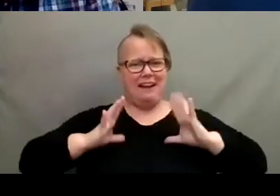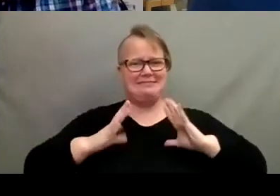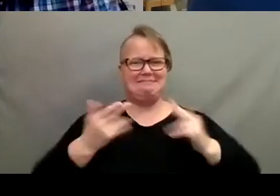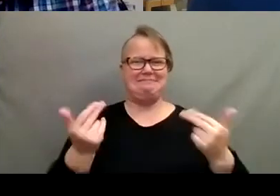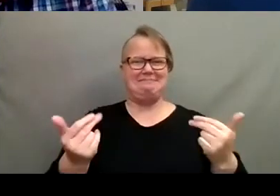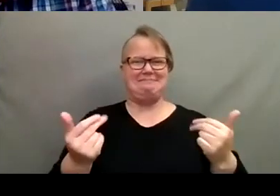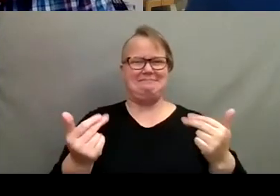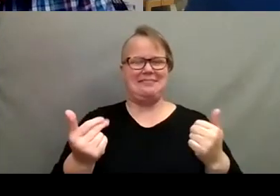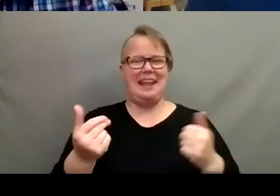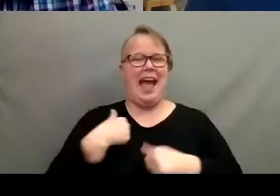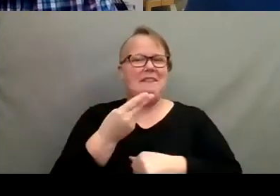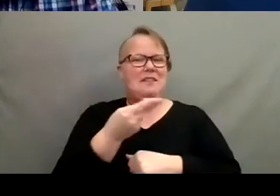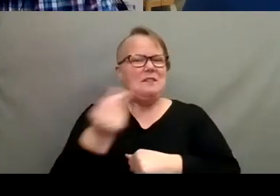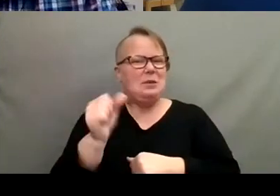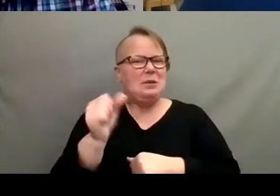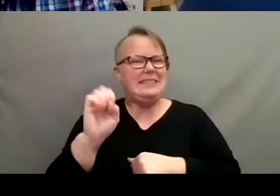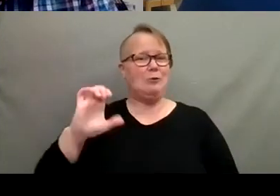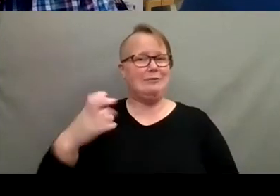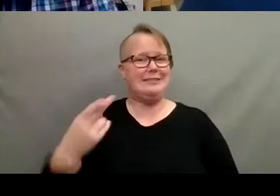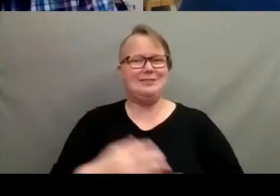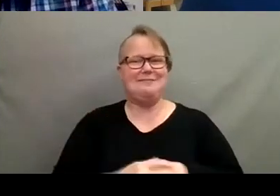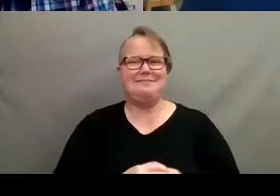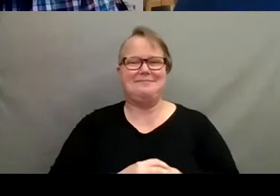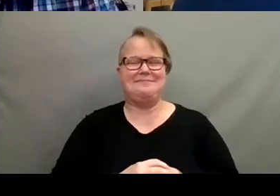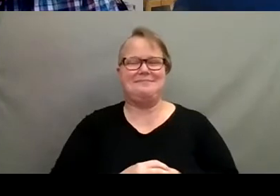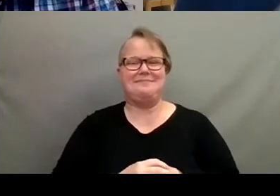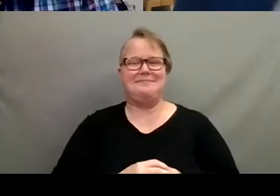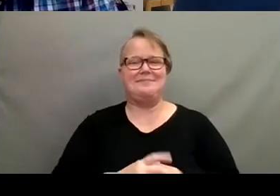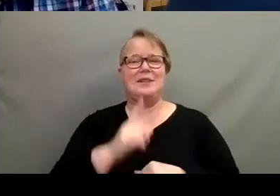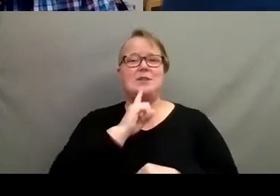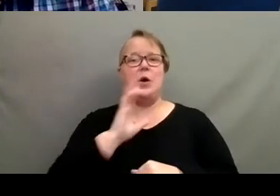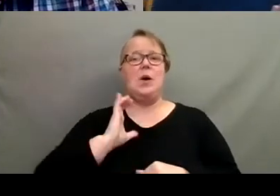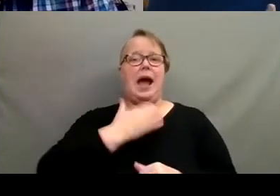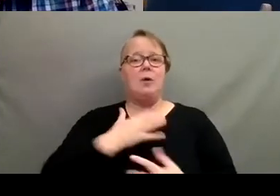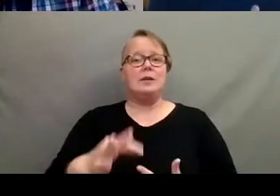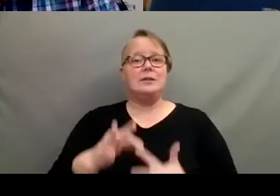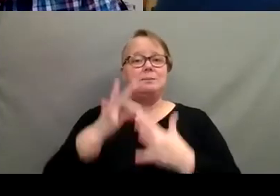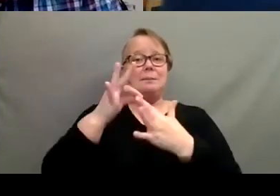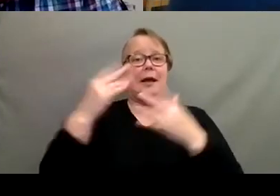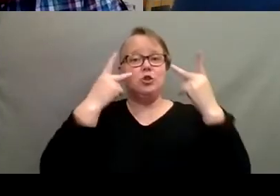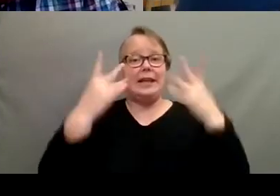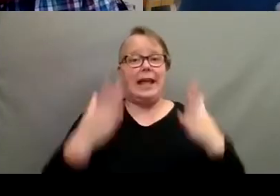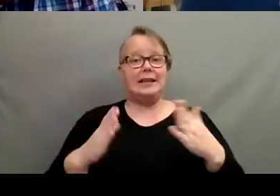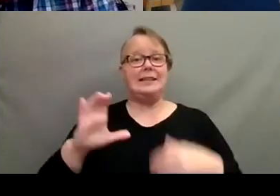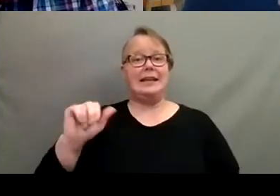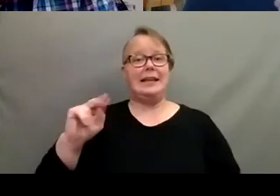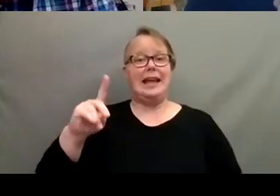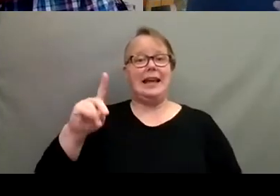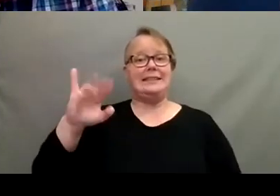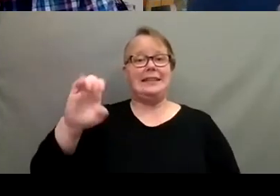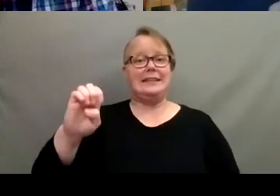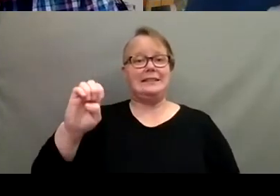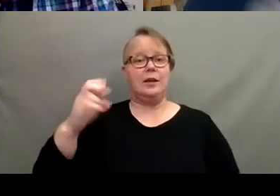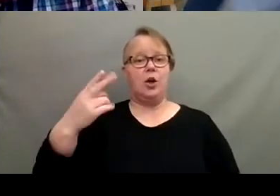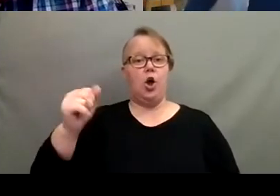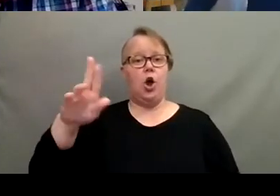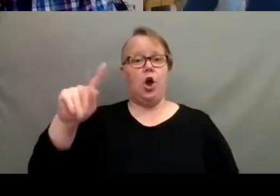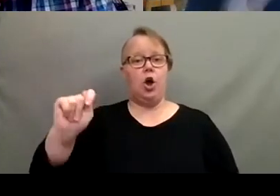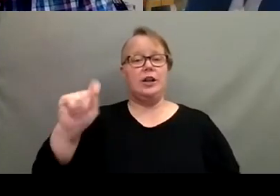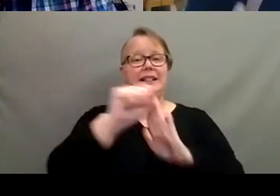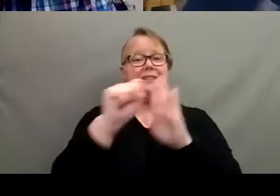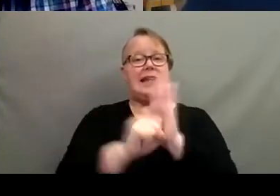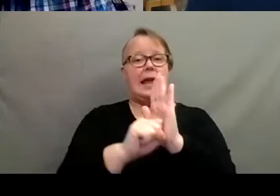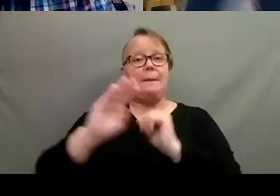Get a couple of seeds in there though. Ouch. So our special guests tonight is Candace Hart. Candace is the state master gardener